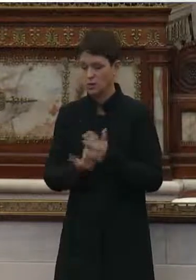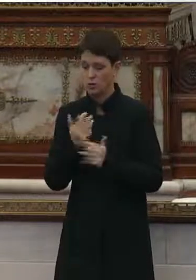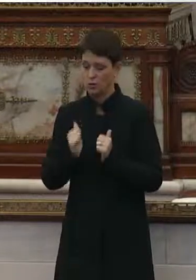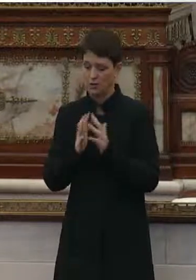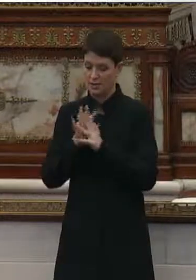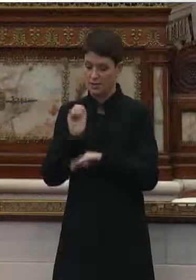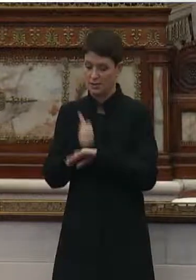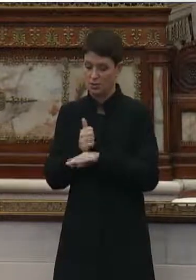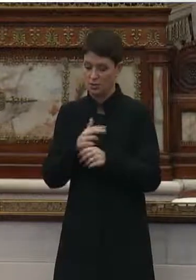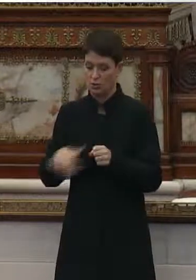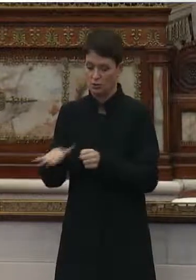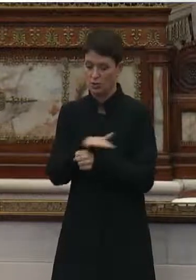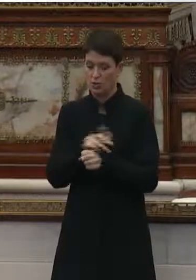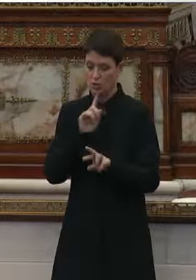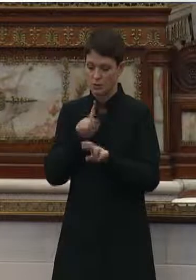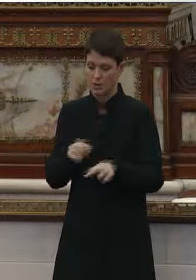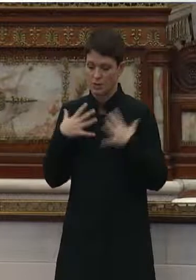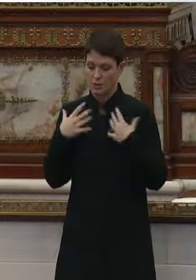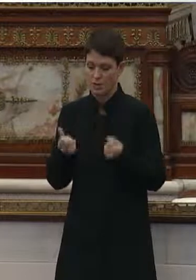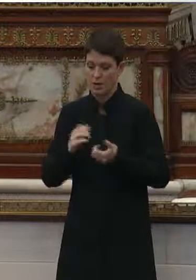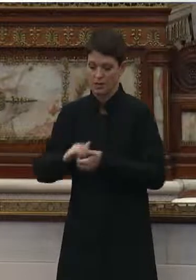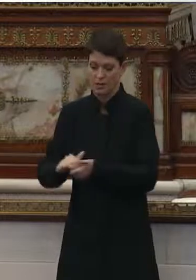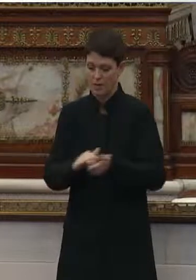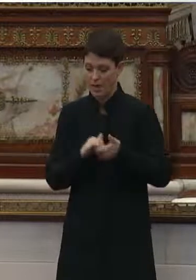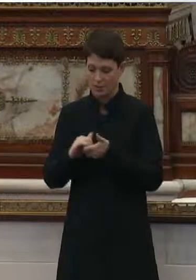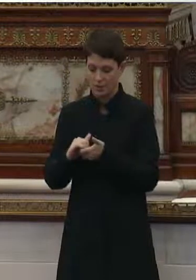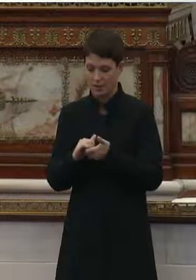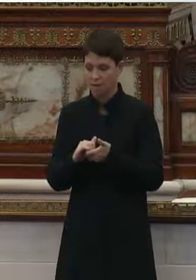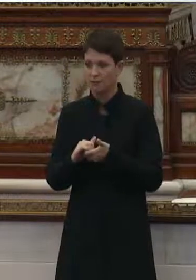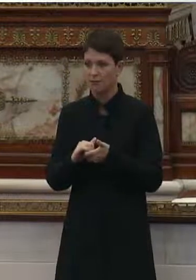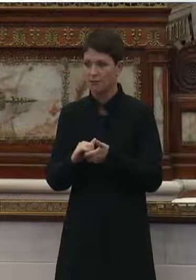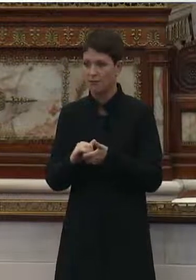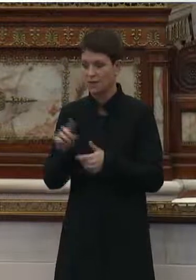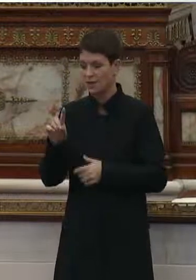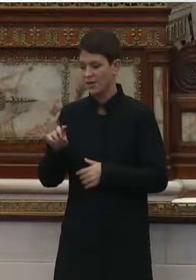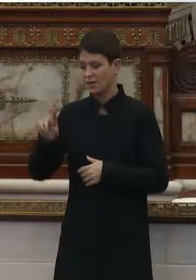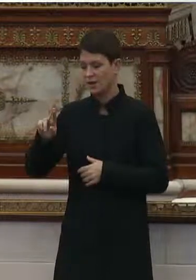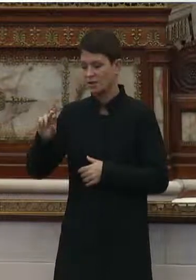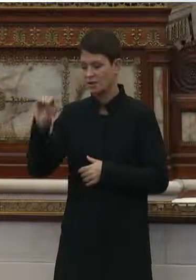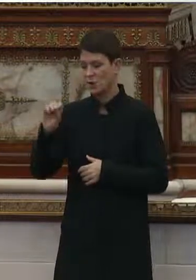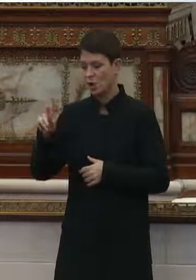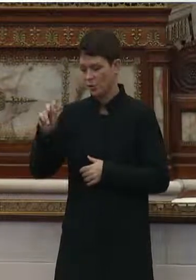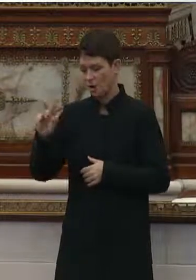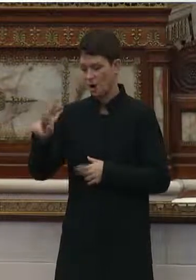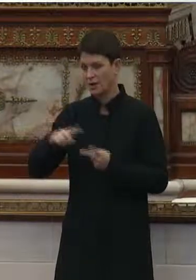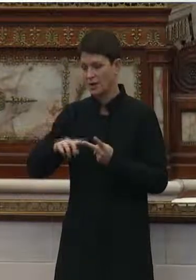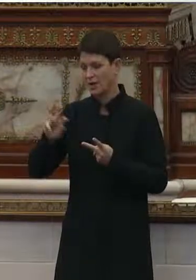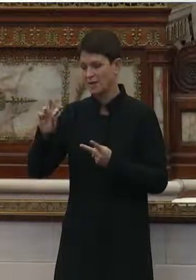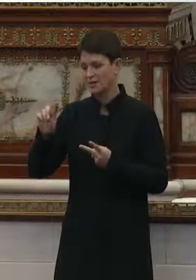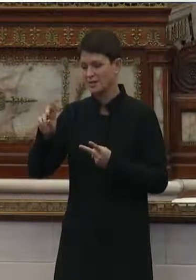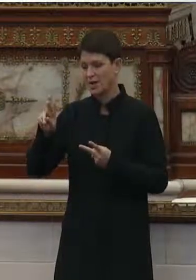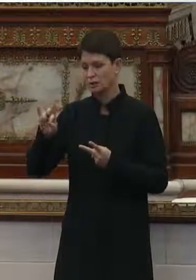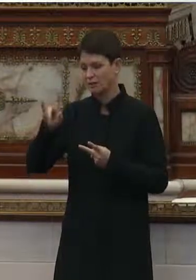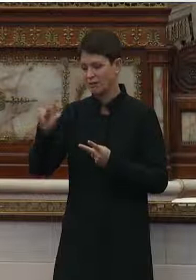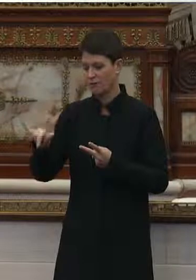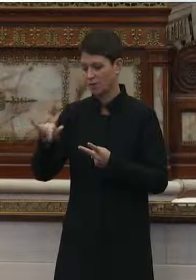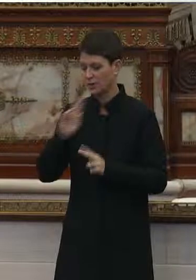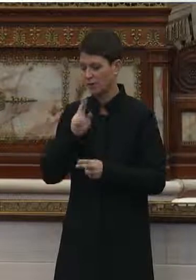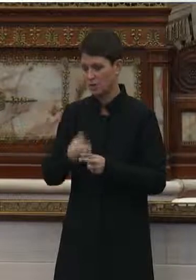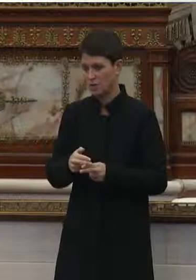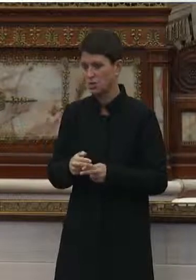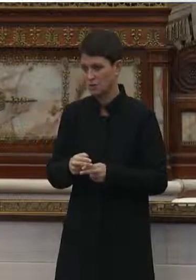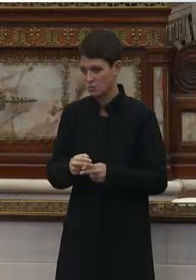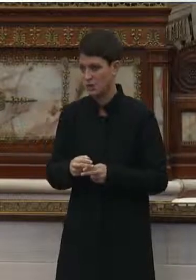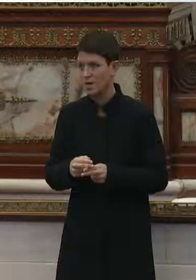regional response health collaboratives, RICS, which Dr. O'Connor and Farley spoke of, have